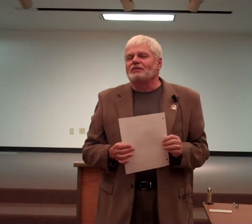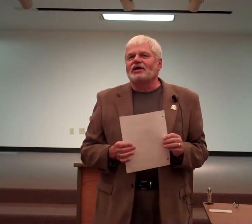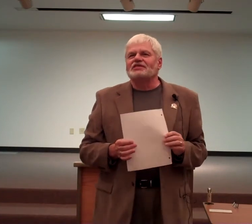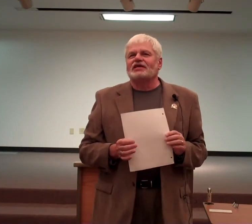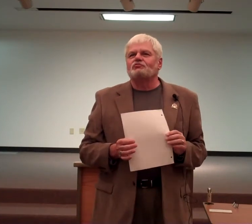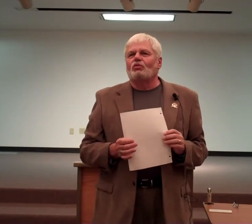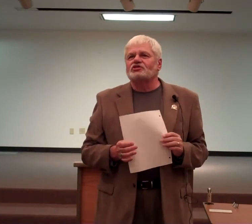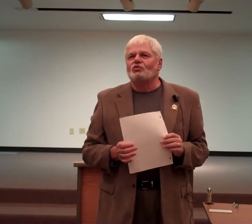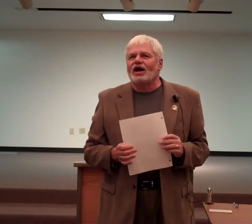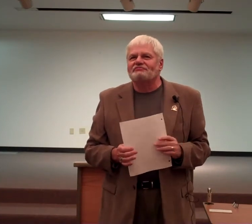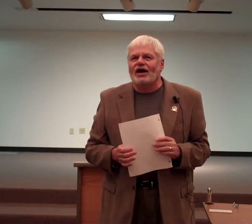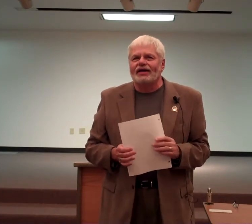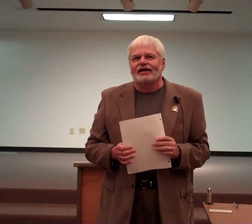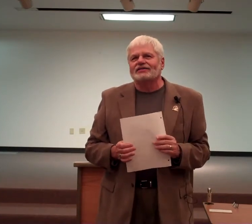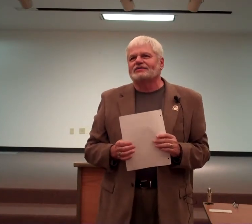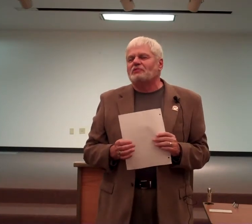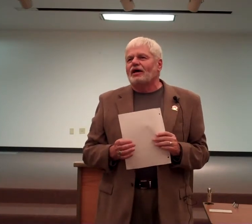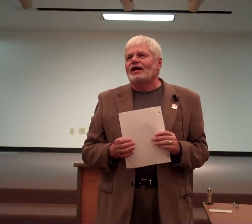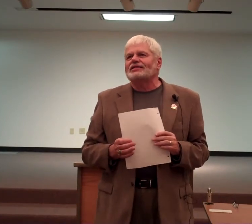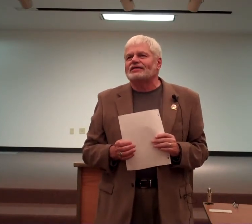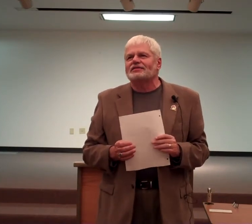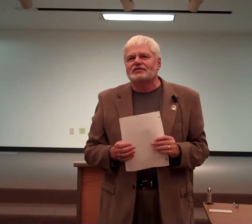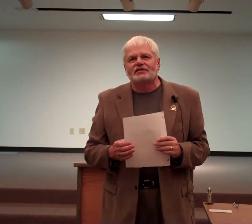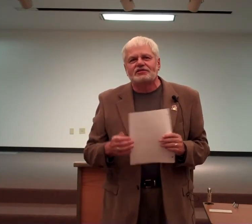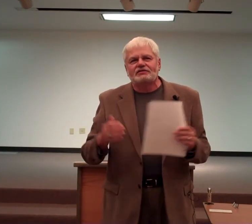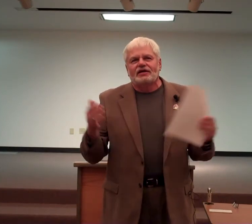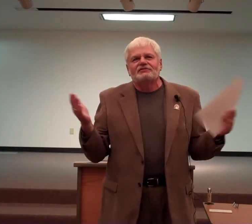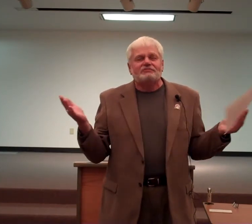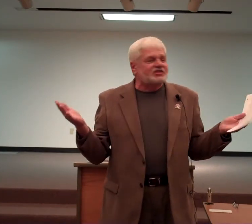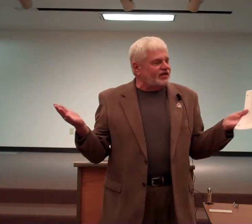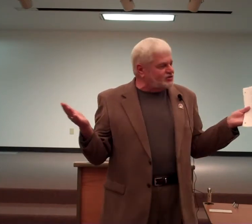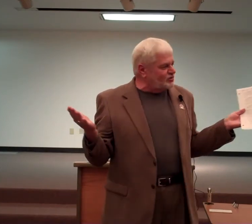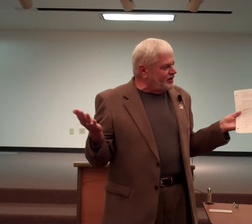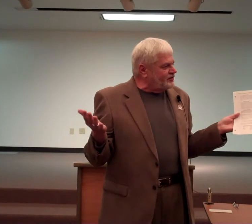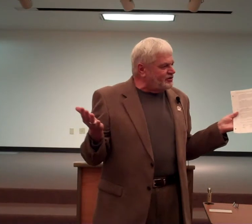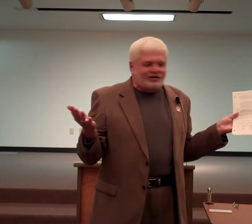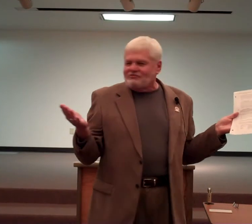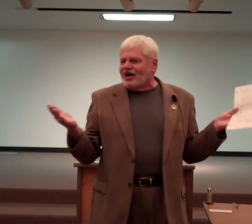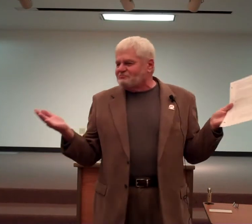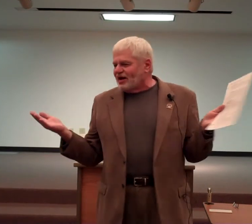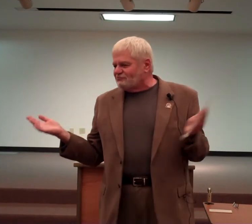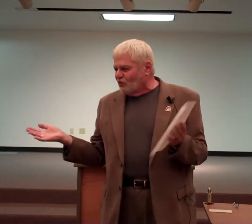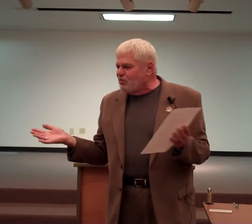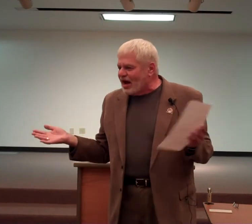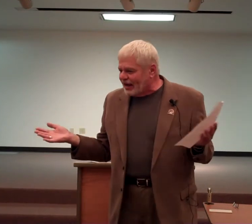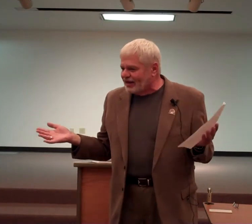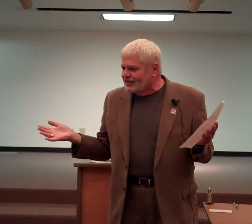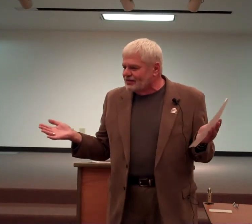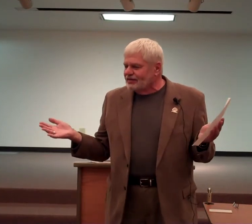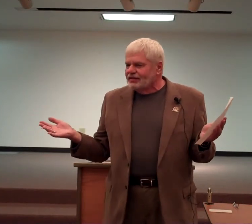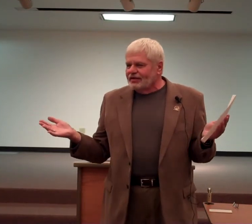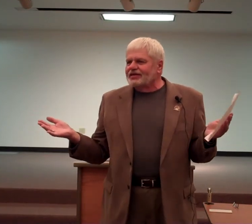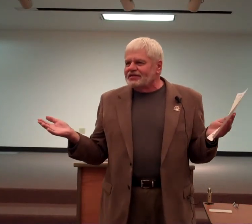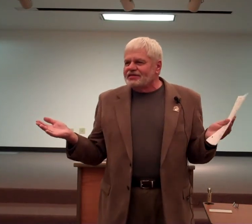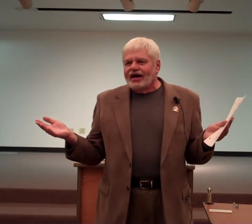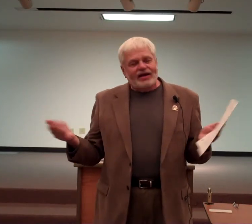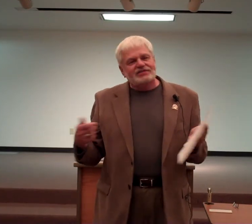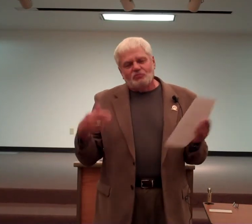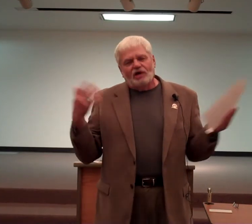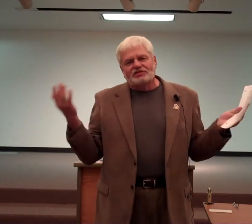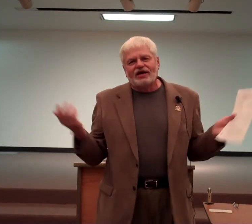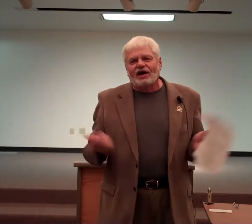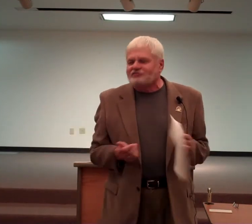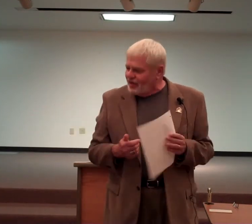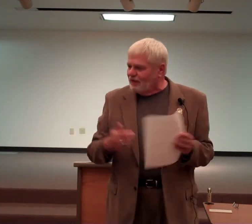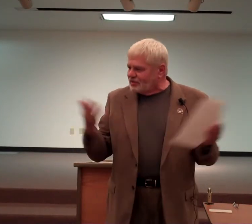And somebody said, well, what's your wife like? And I said, well, I said, have ever seen a 235-pound fullback? And they said, yeah.